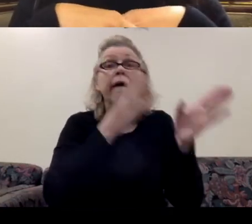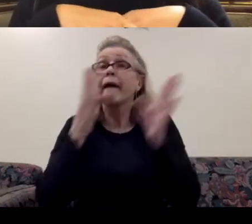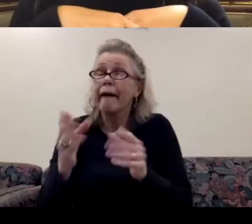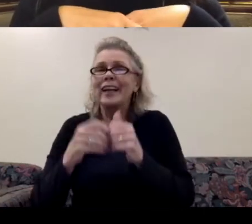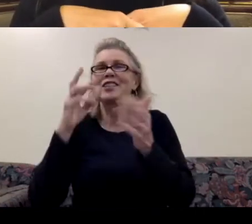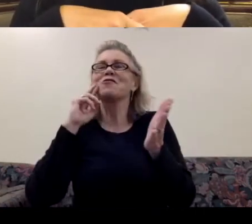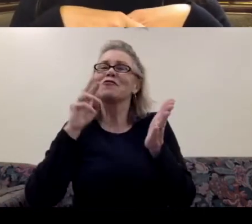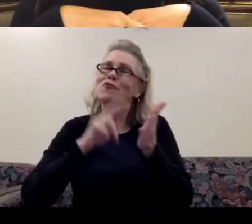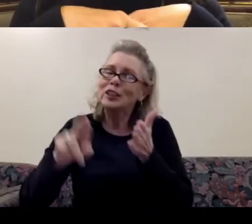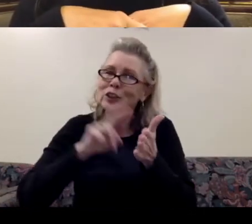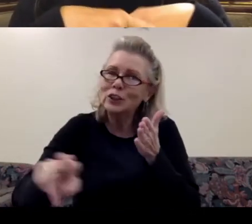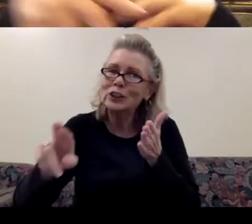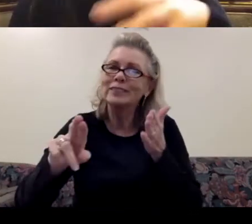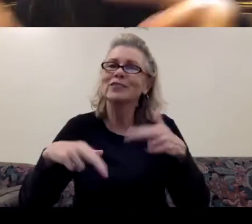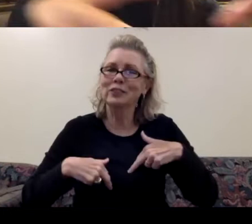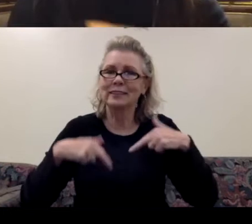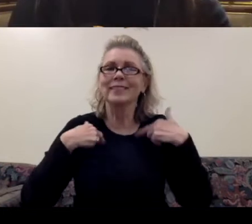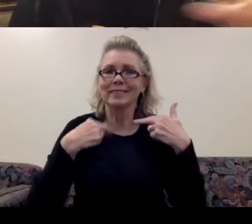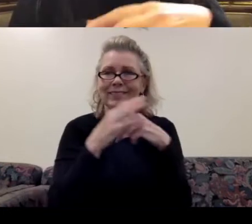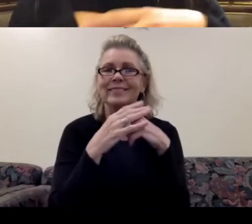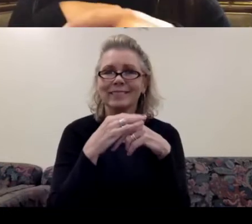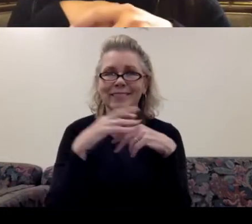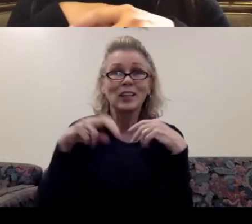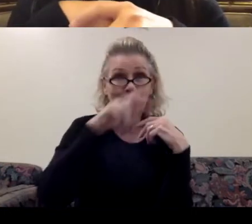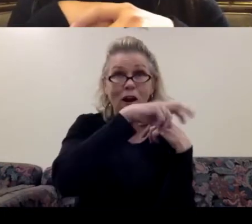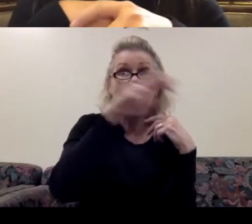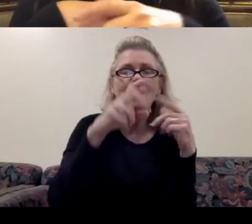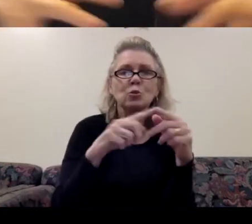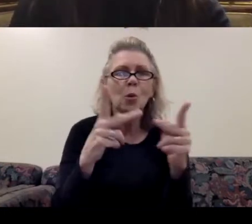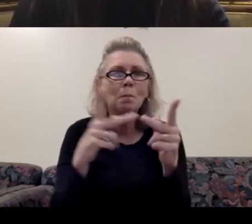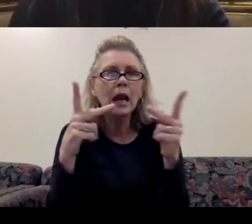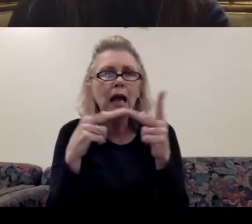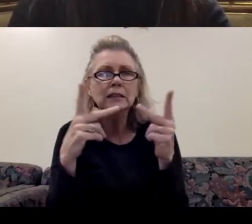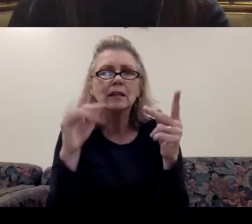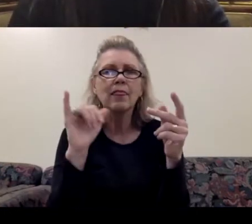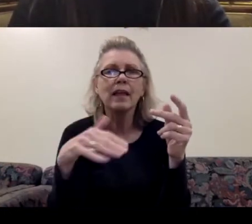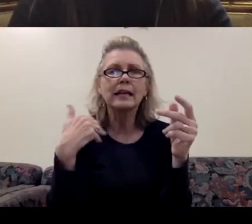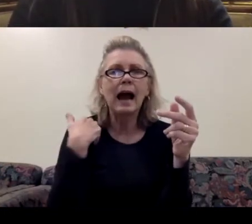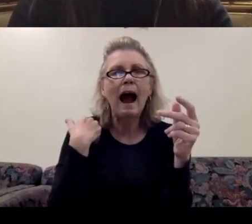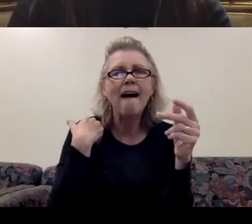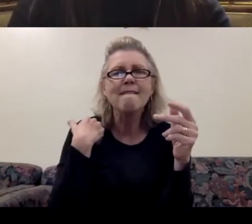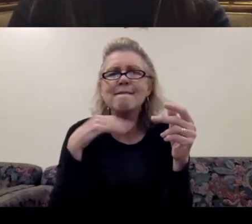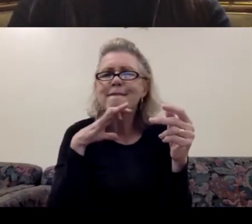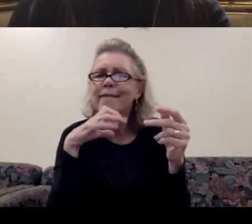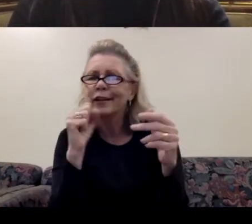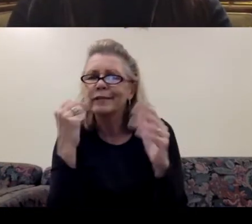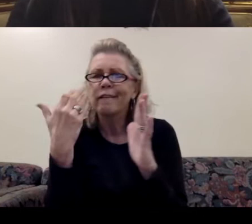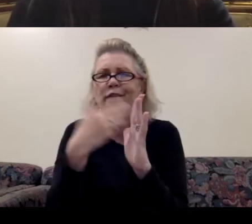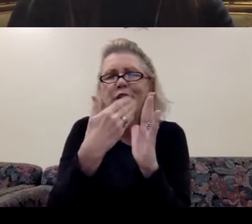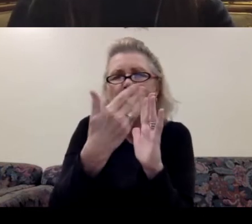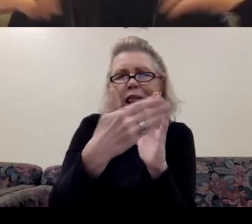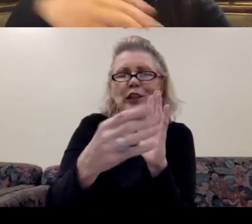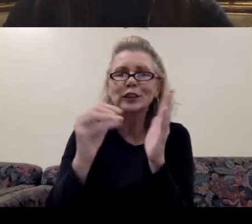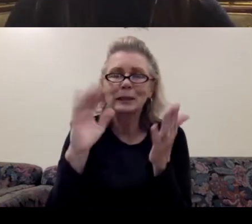residencies and traveling to places that have holds files and papers that I'm not able to